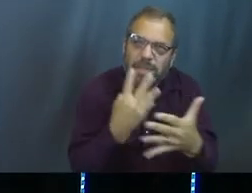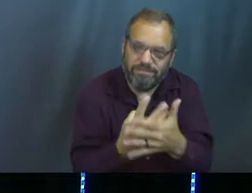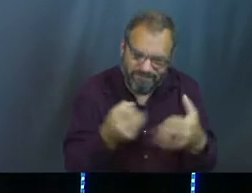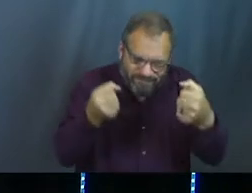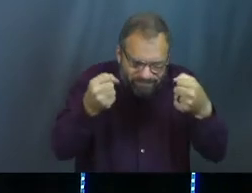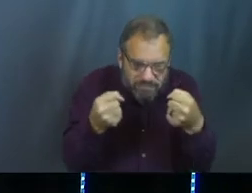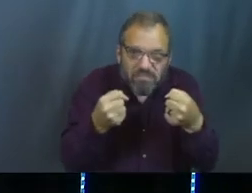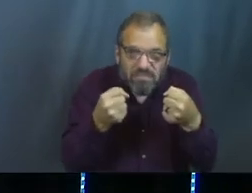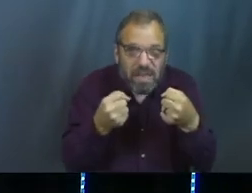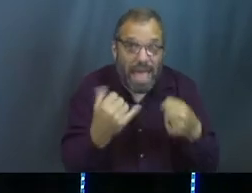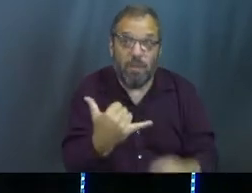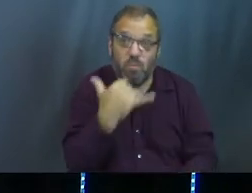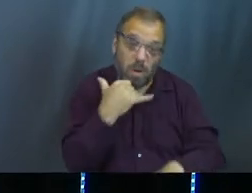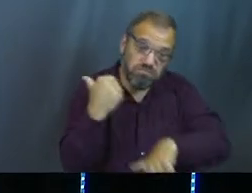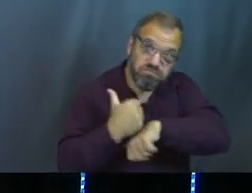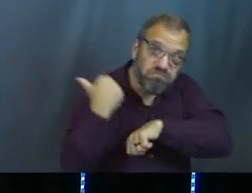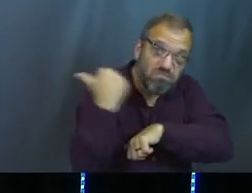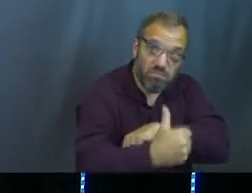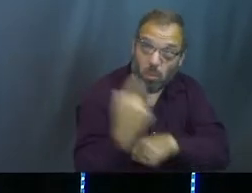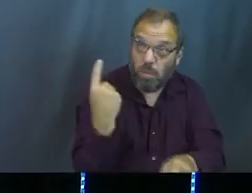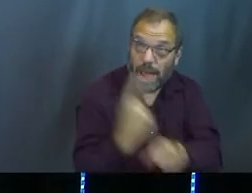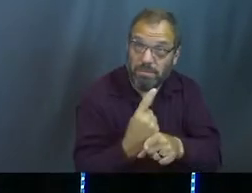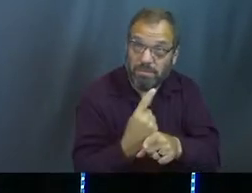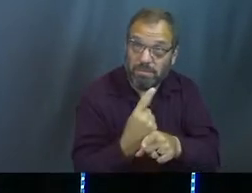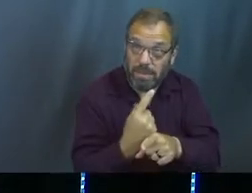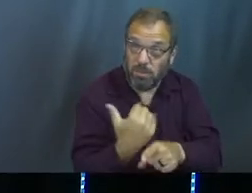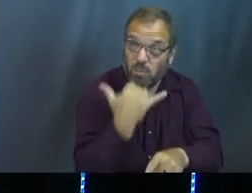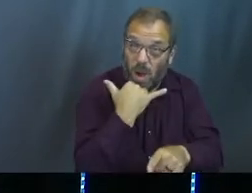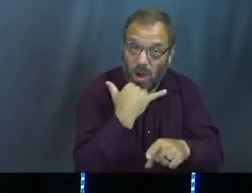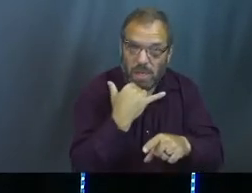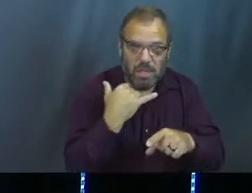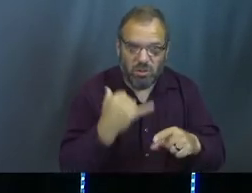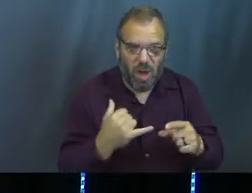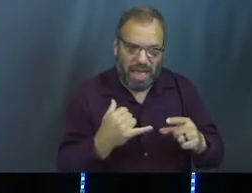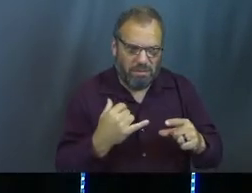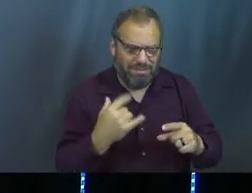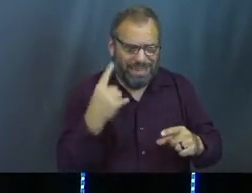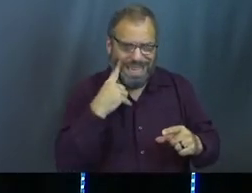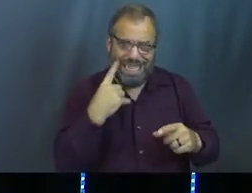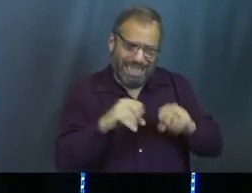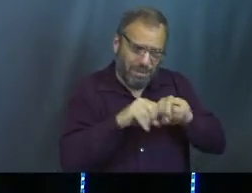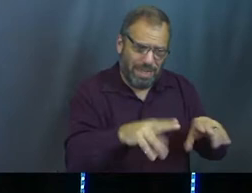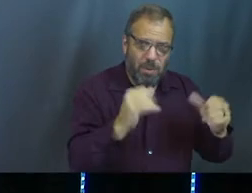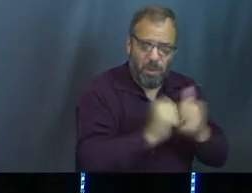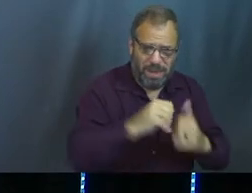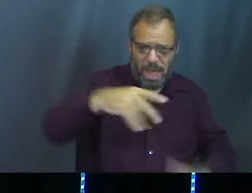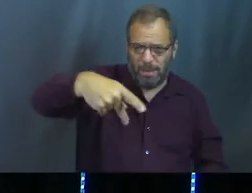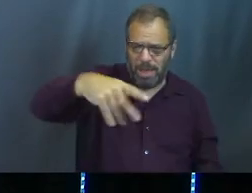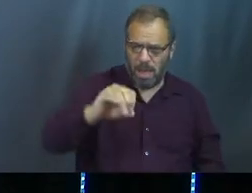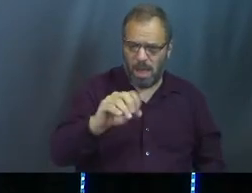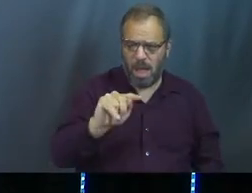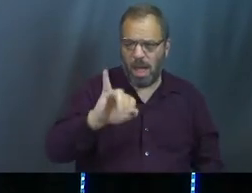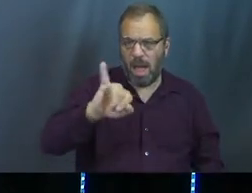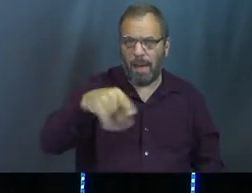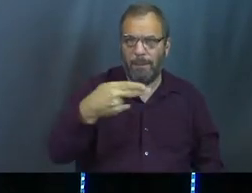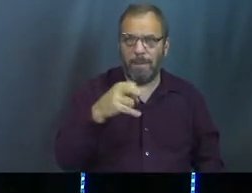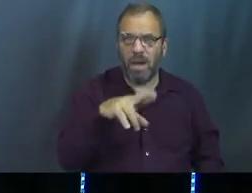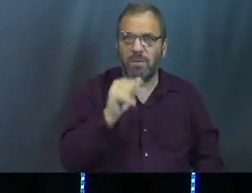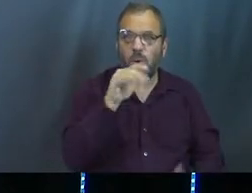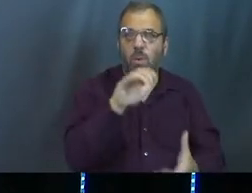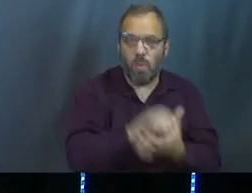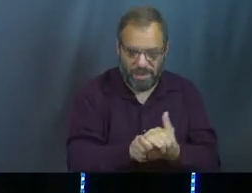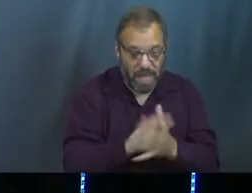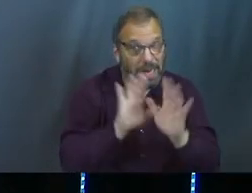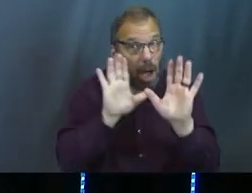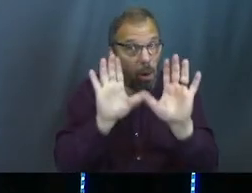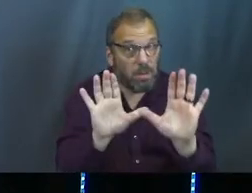and wrongfully convicted, right, of trying to sleep with Potiphar's wife and hurt her. So that's where we're picking up today.